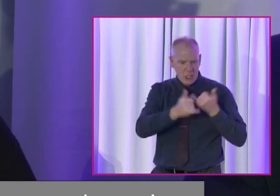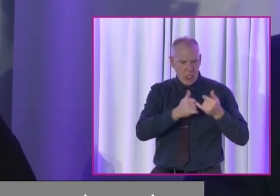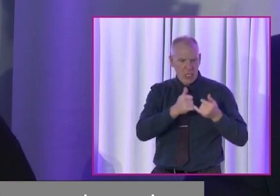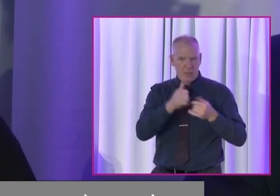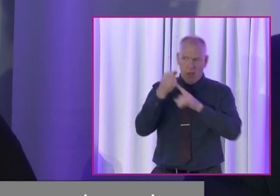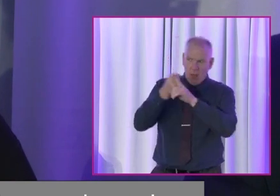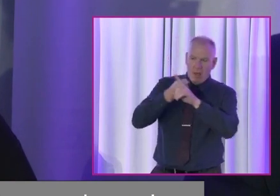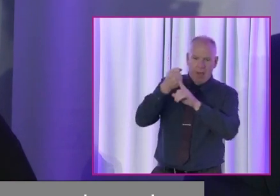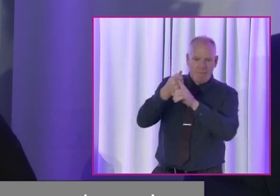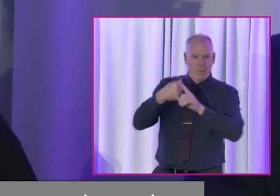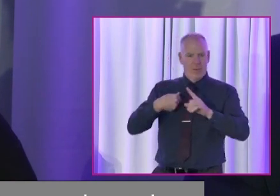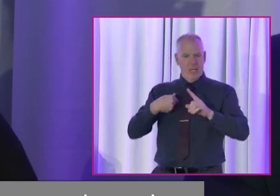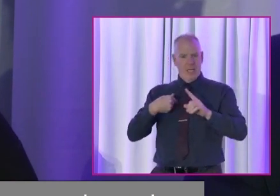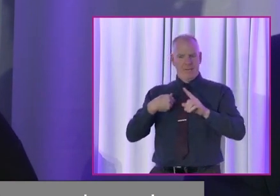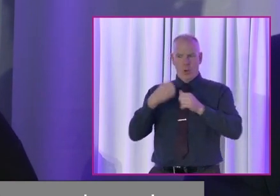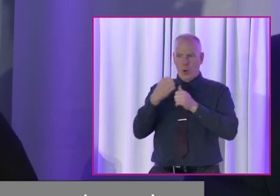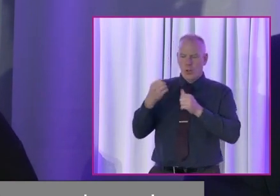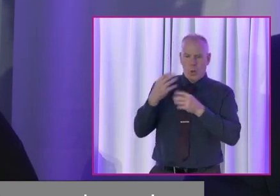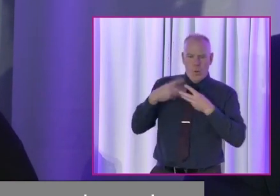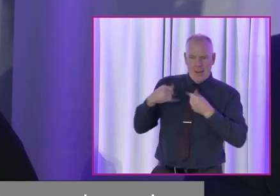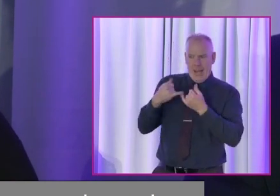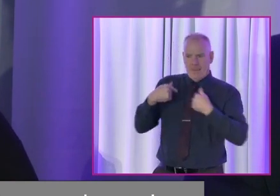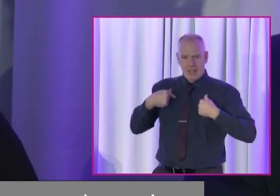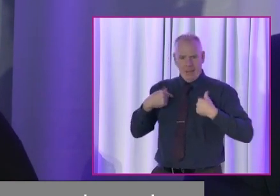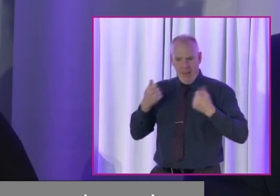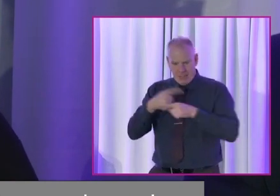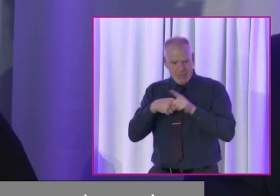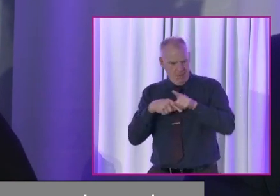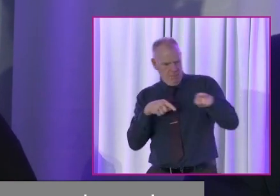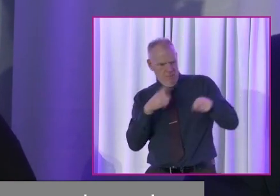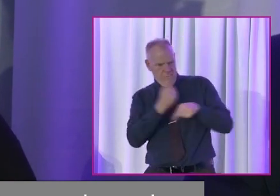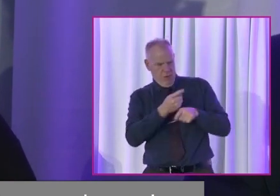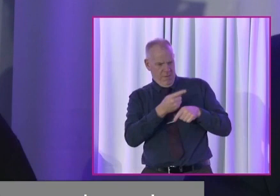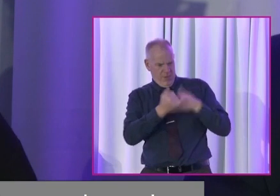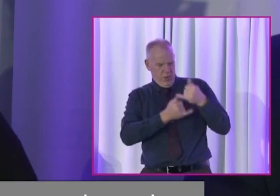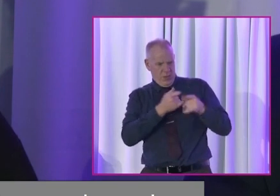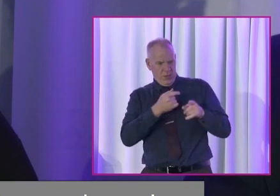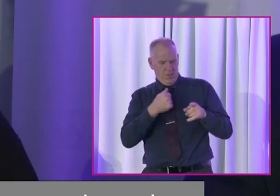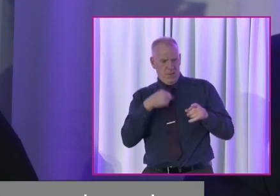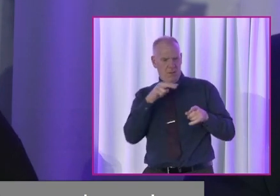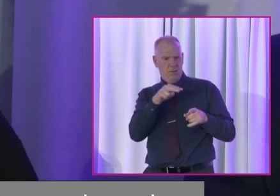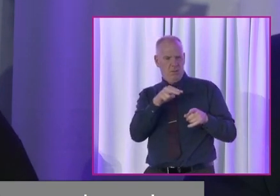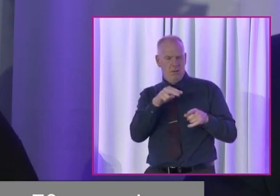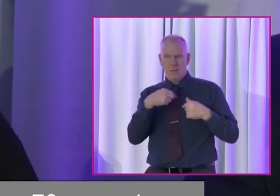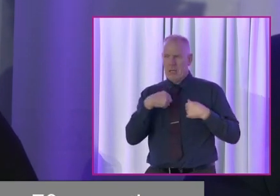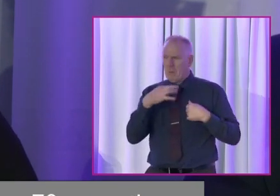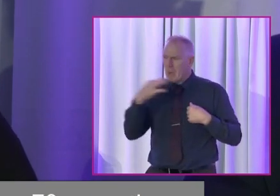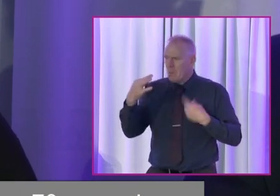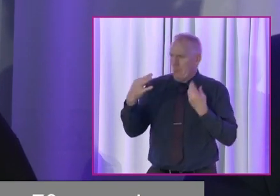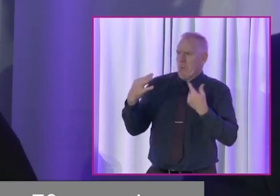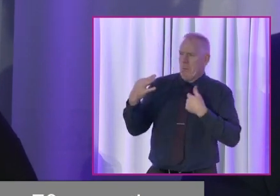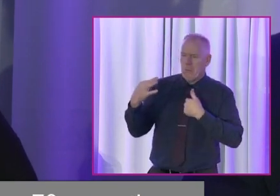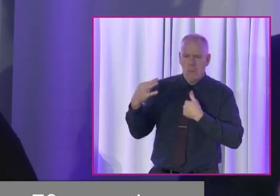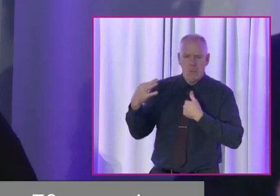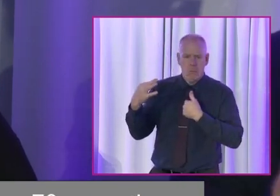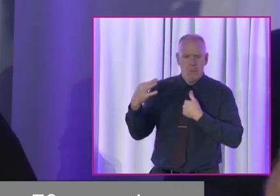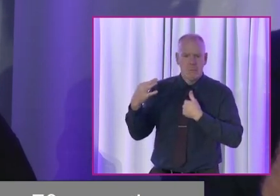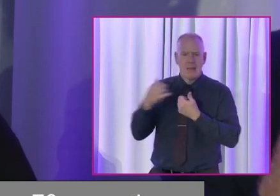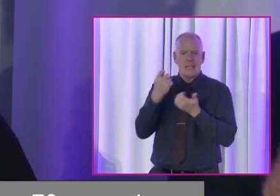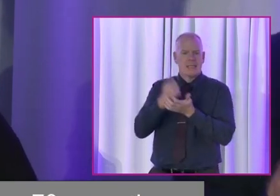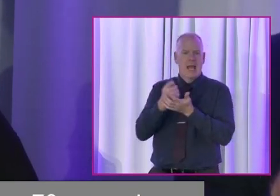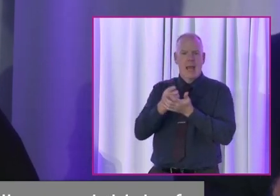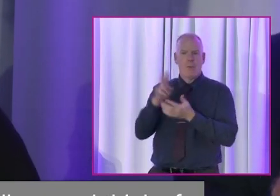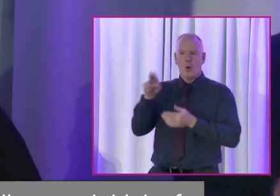been advocating for me and for other women like me with disabilities. And I think, I always think of the people who aren't in the room. So anytime I get